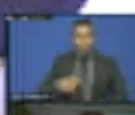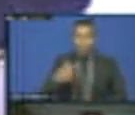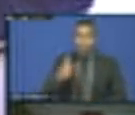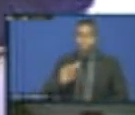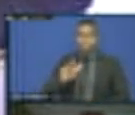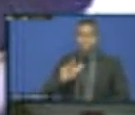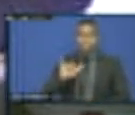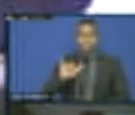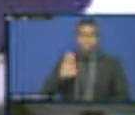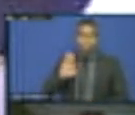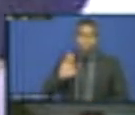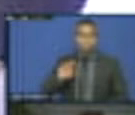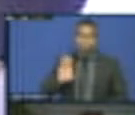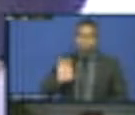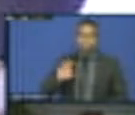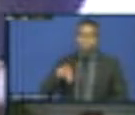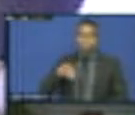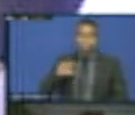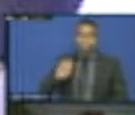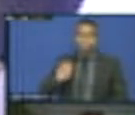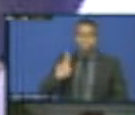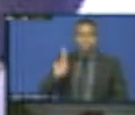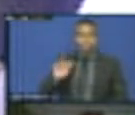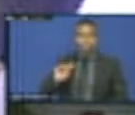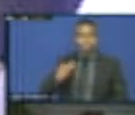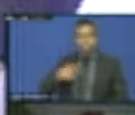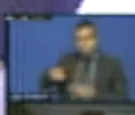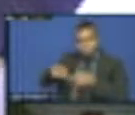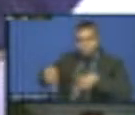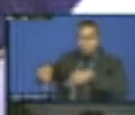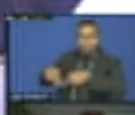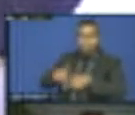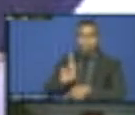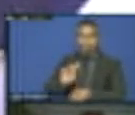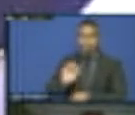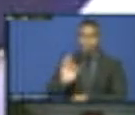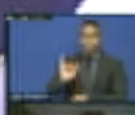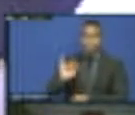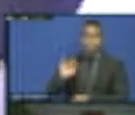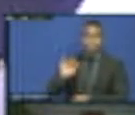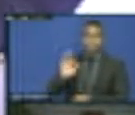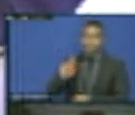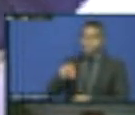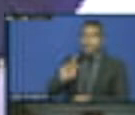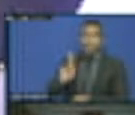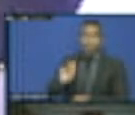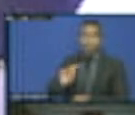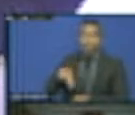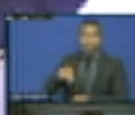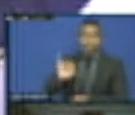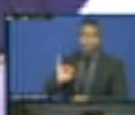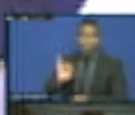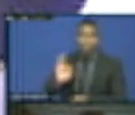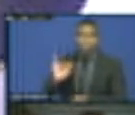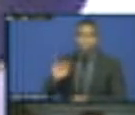discuss the role of local governments as far as the SDGs are concerned. And of course, the voluntary local reviews and national